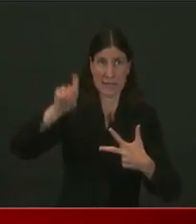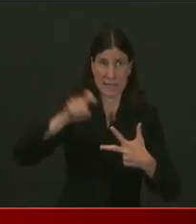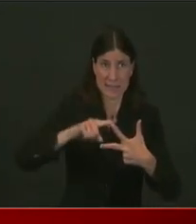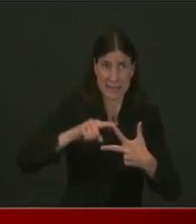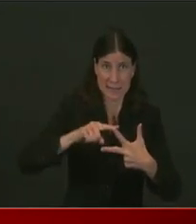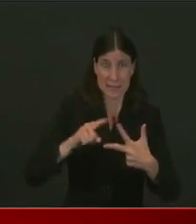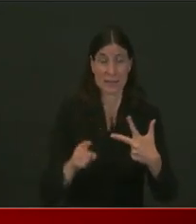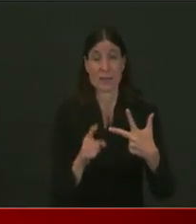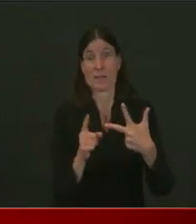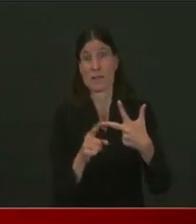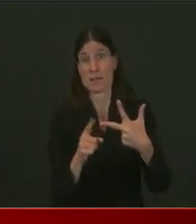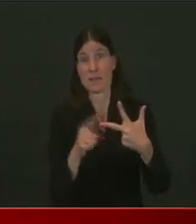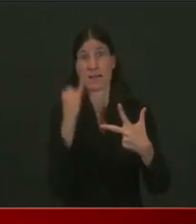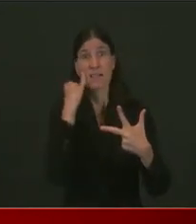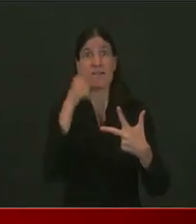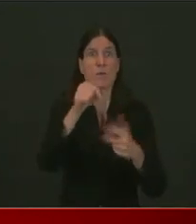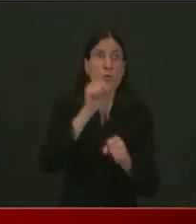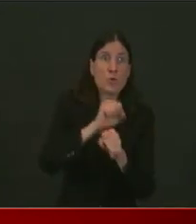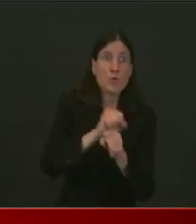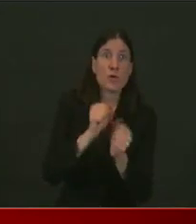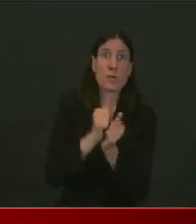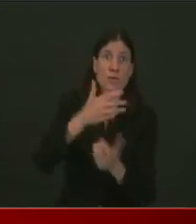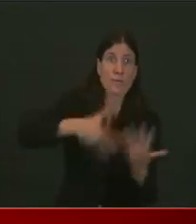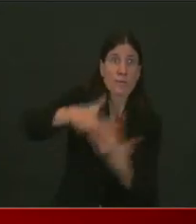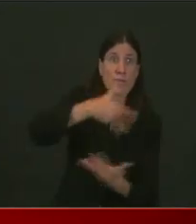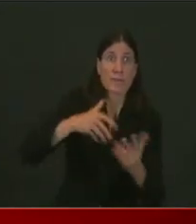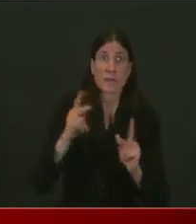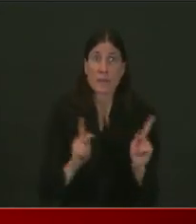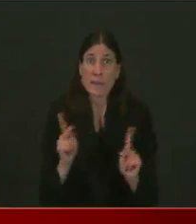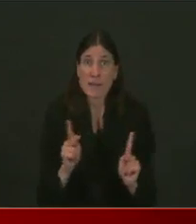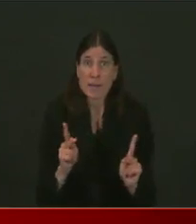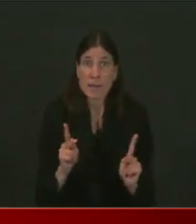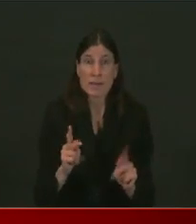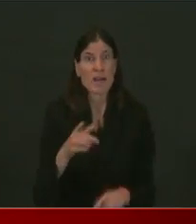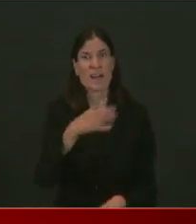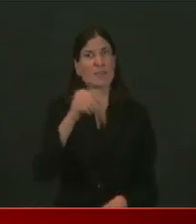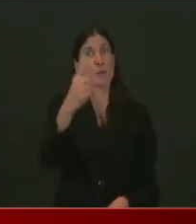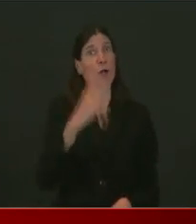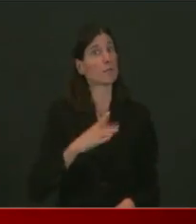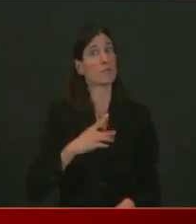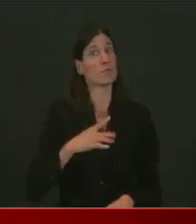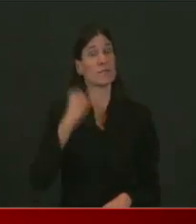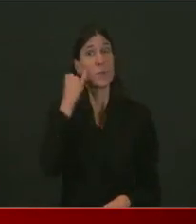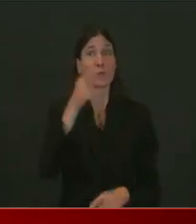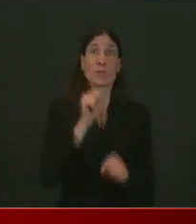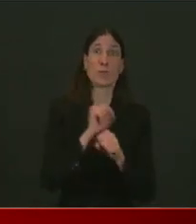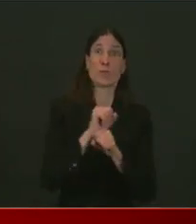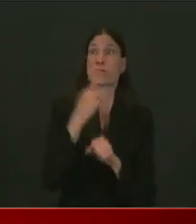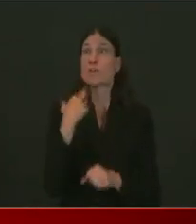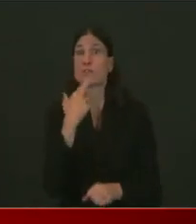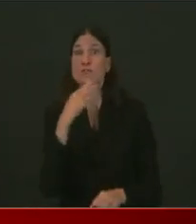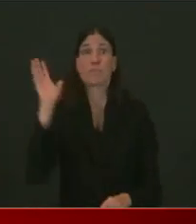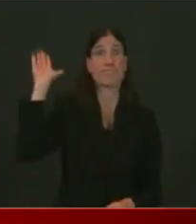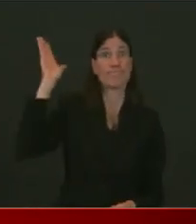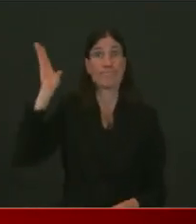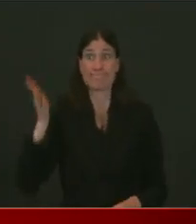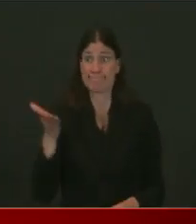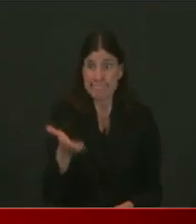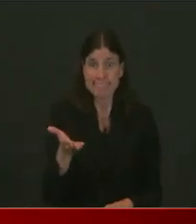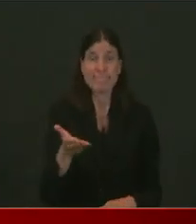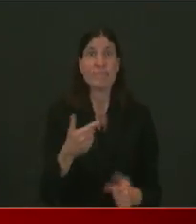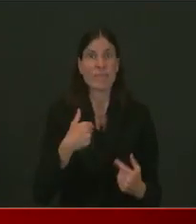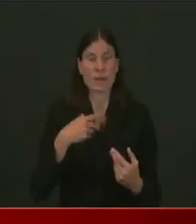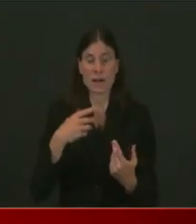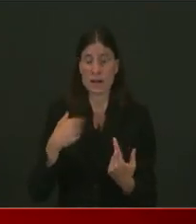if I'm here next week and I can say we're doing 900 a day. That's our goal. We're at 400 now, 900 asymptomatic tests